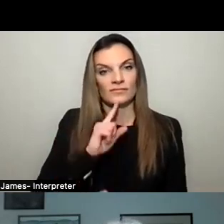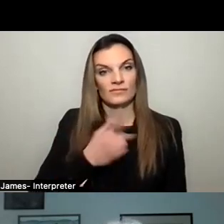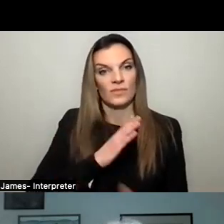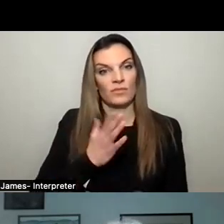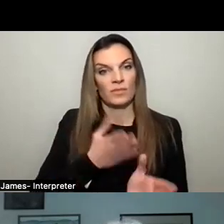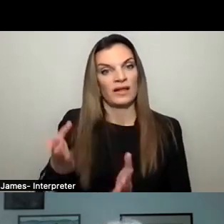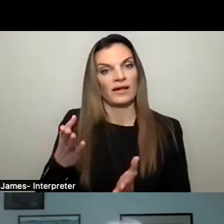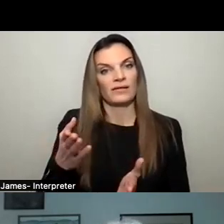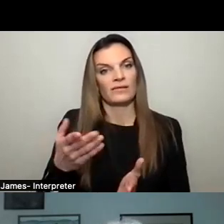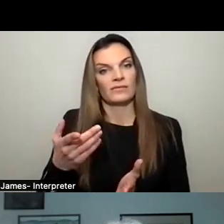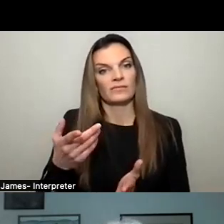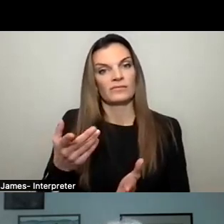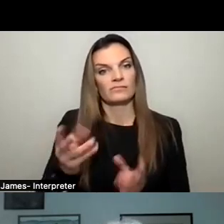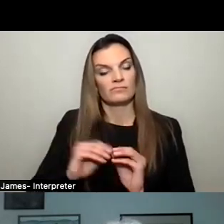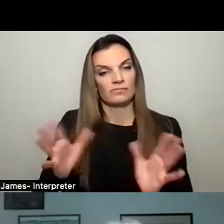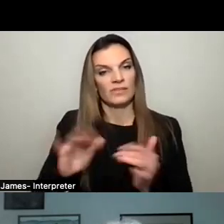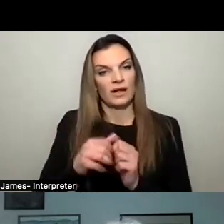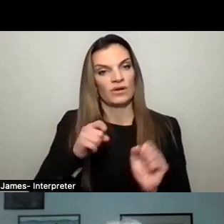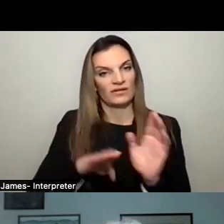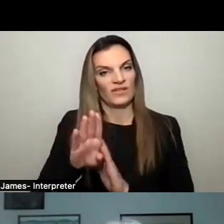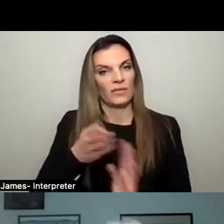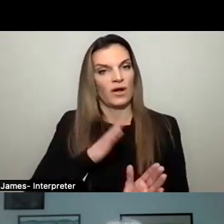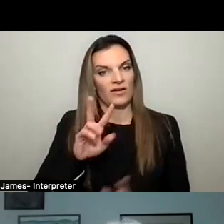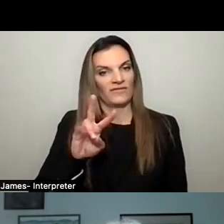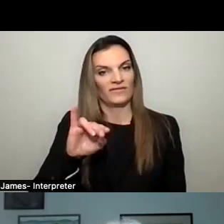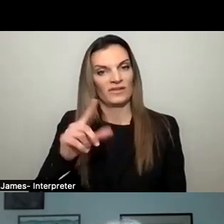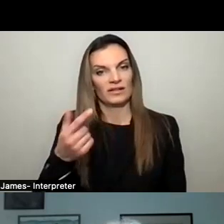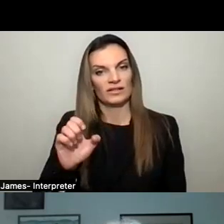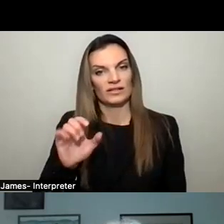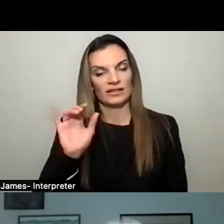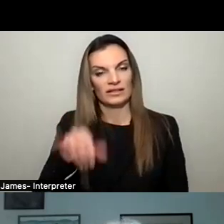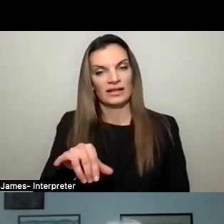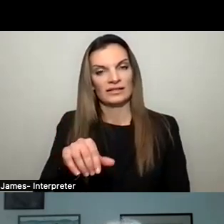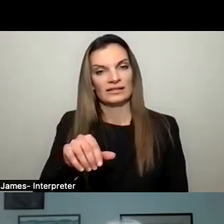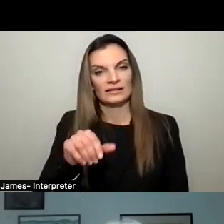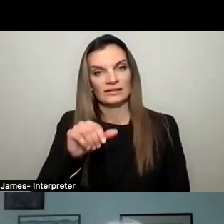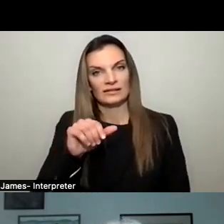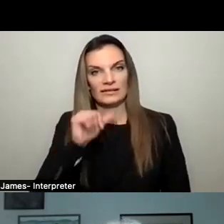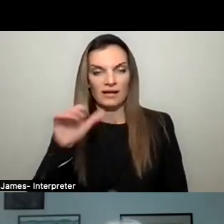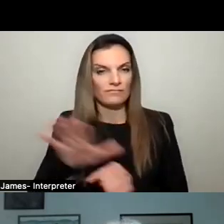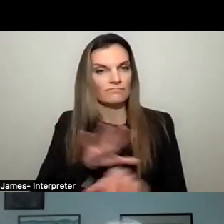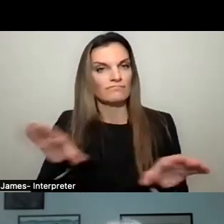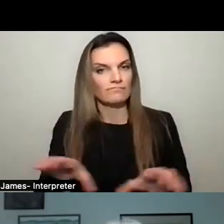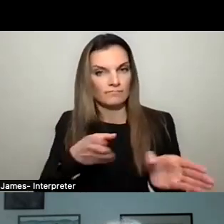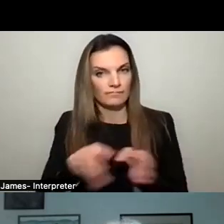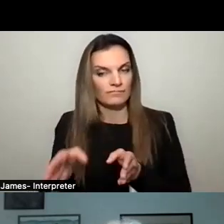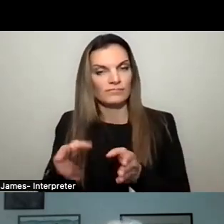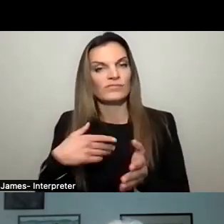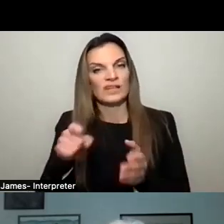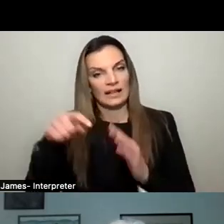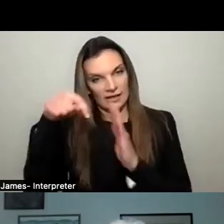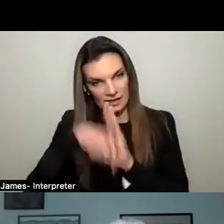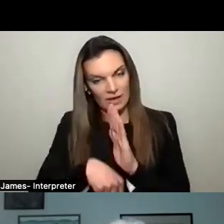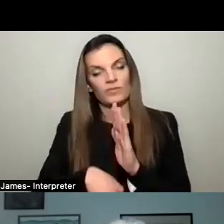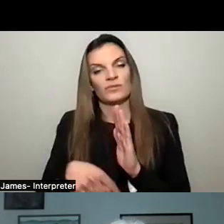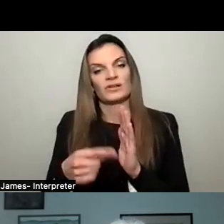great ideas for how to develop our village, but that's not a action plan. What we need is the comprehensive plan put into